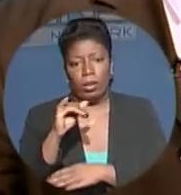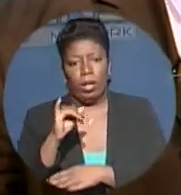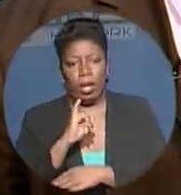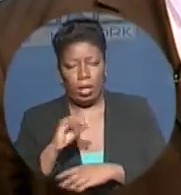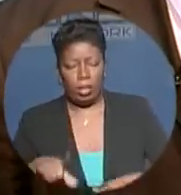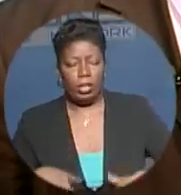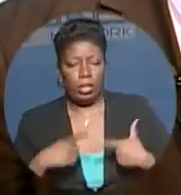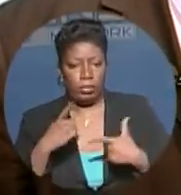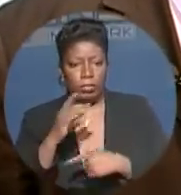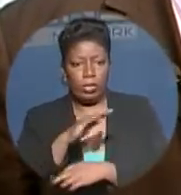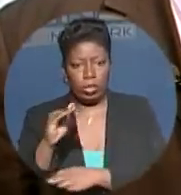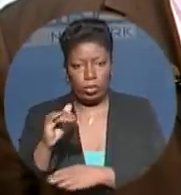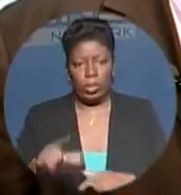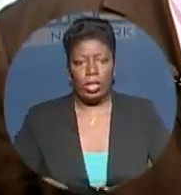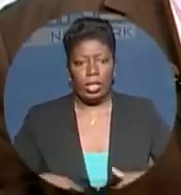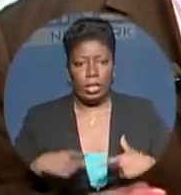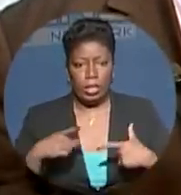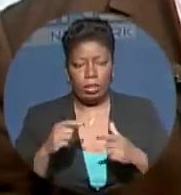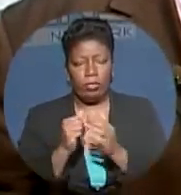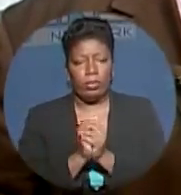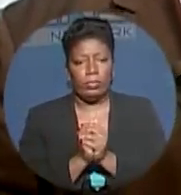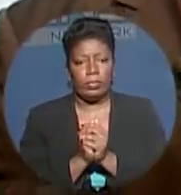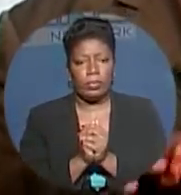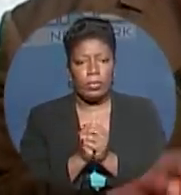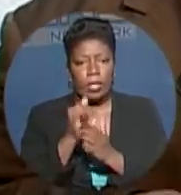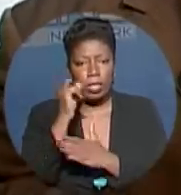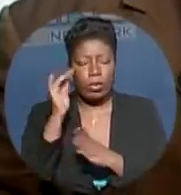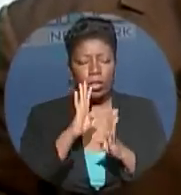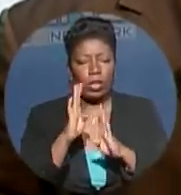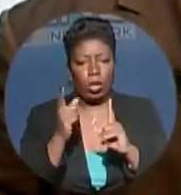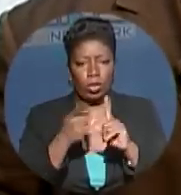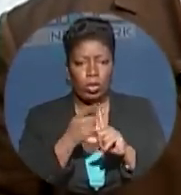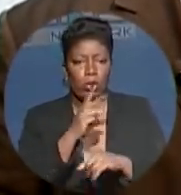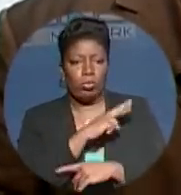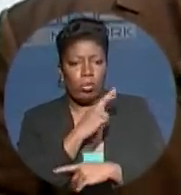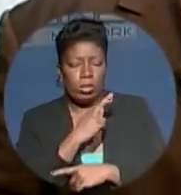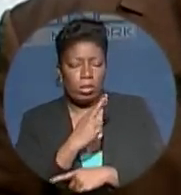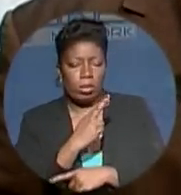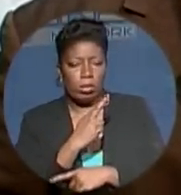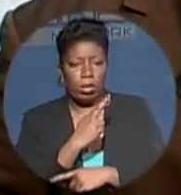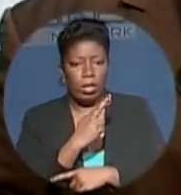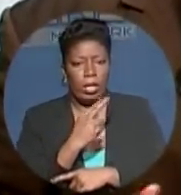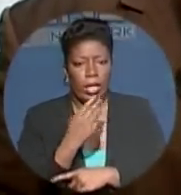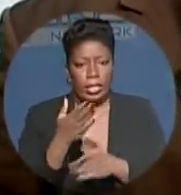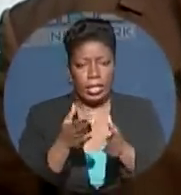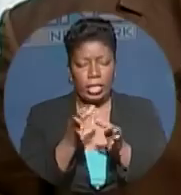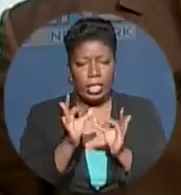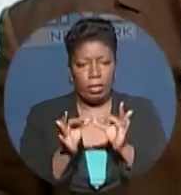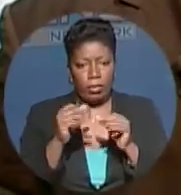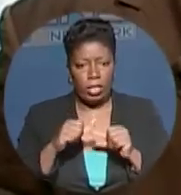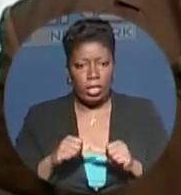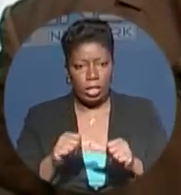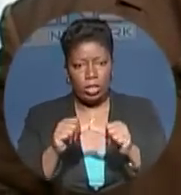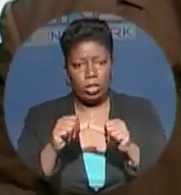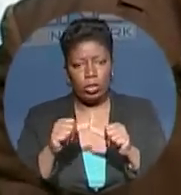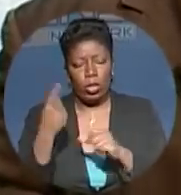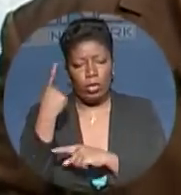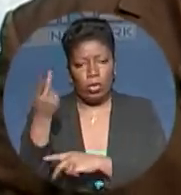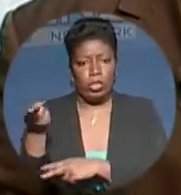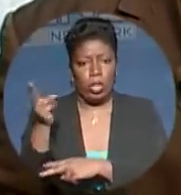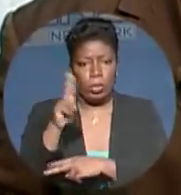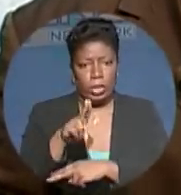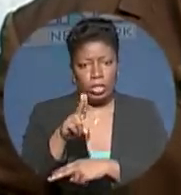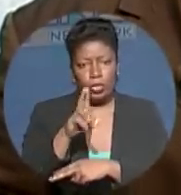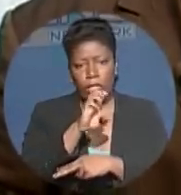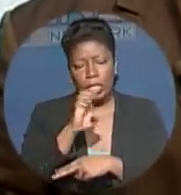Now tomorrow, talk to Kenneth Russell about what transpired and whether or not he'll continue his petition to seek the nomination for the new East